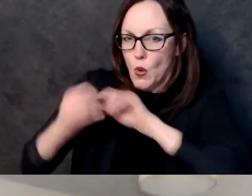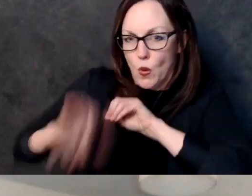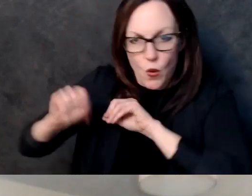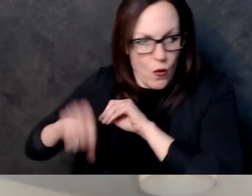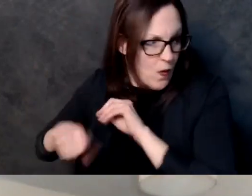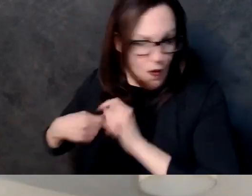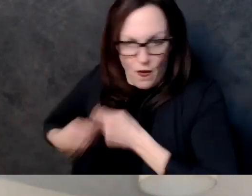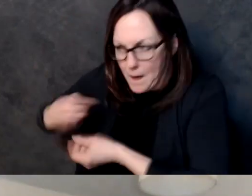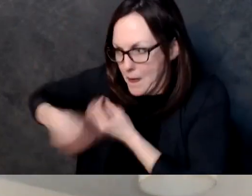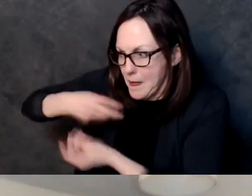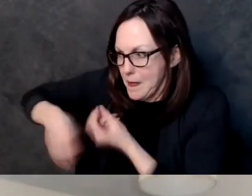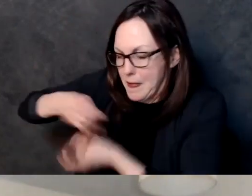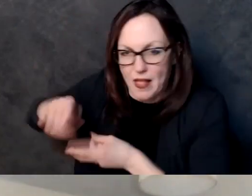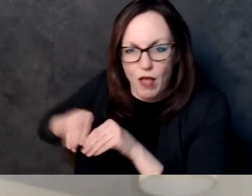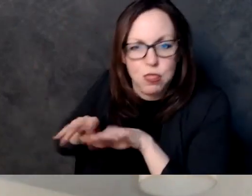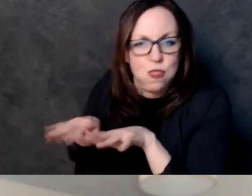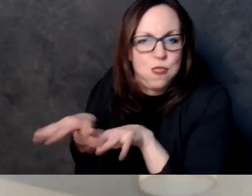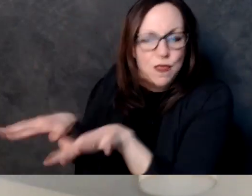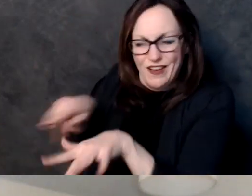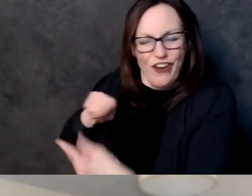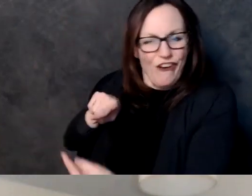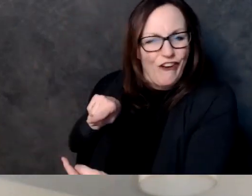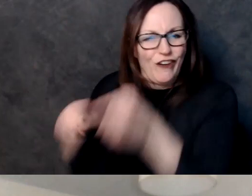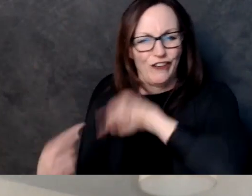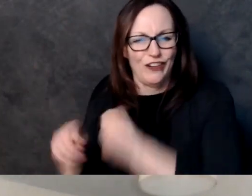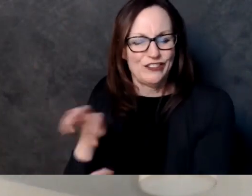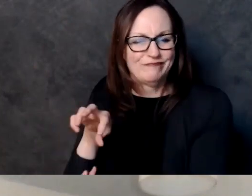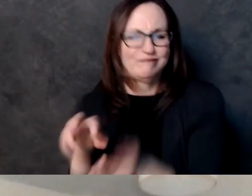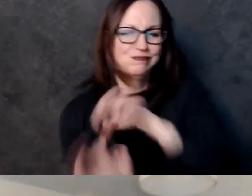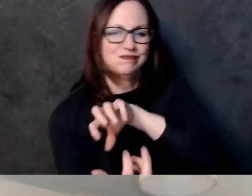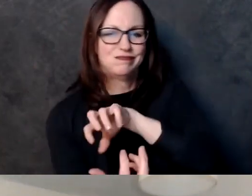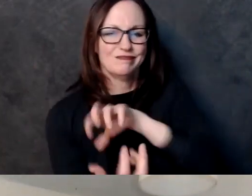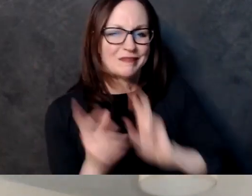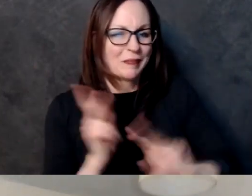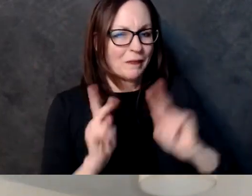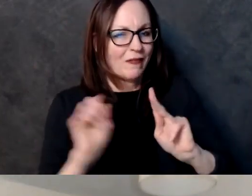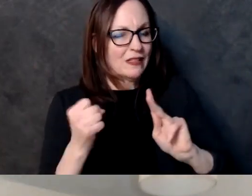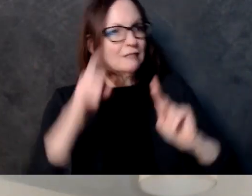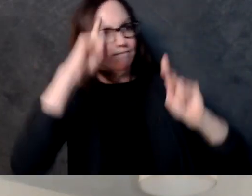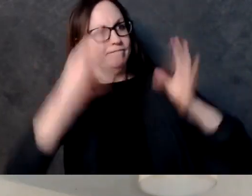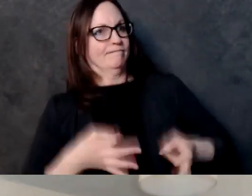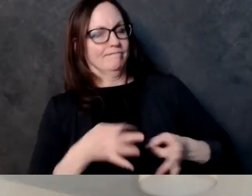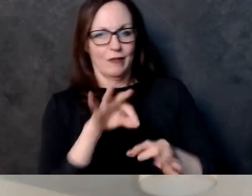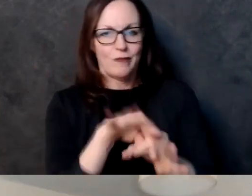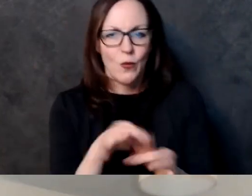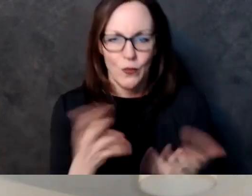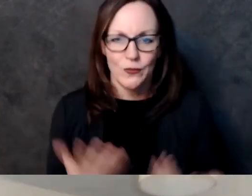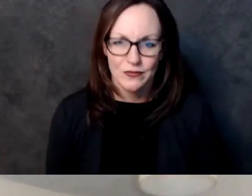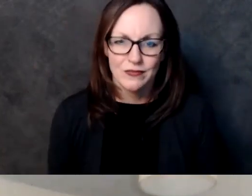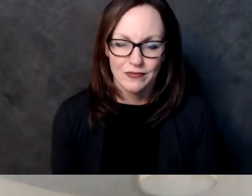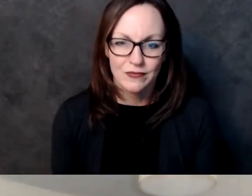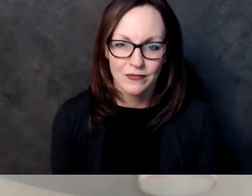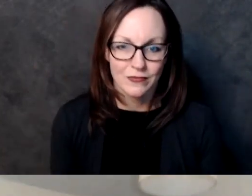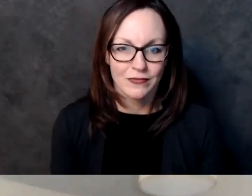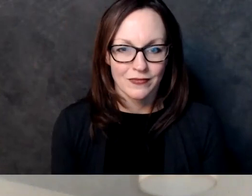process of the process for the creation of and when can the people expect redrawn maps from the citizens redistricting uh